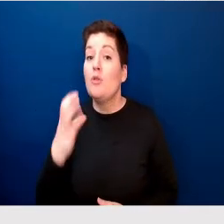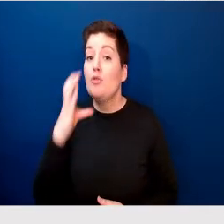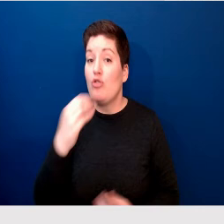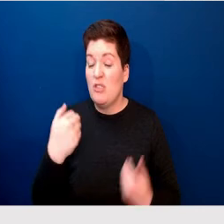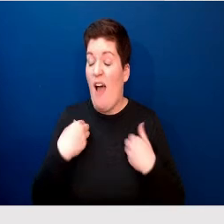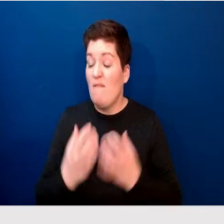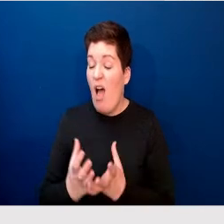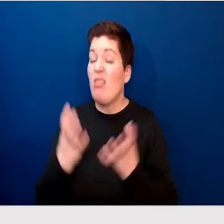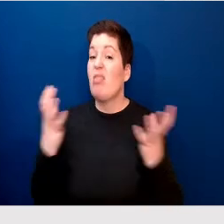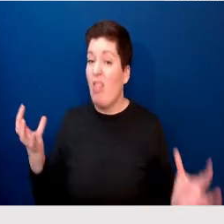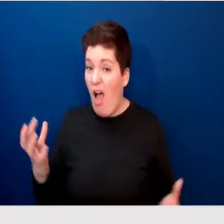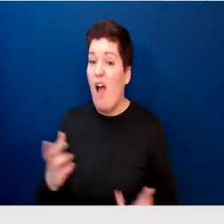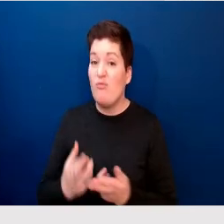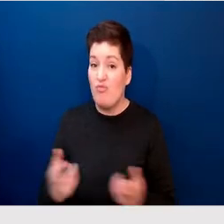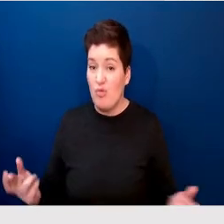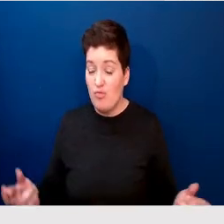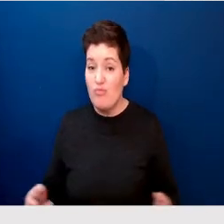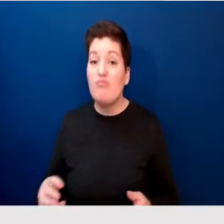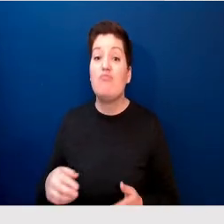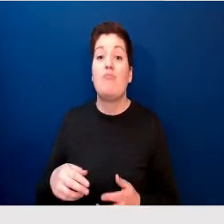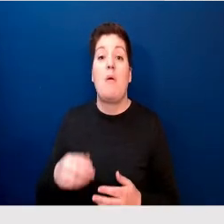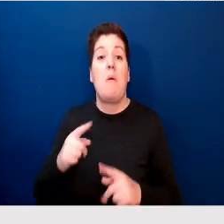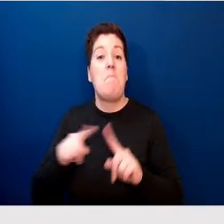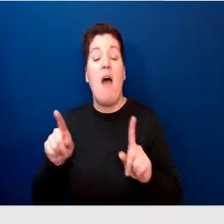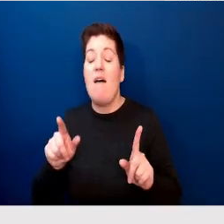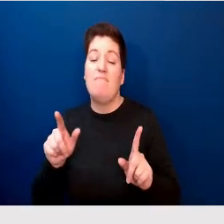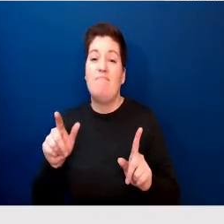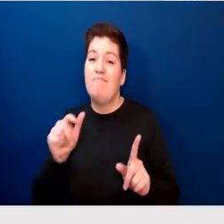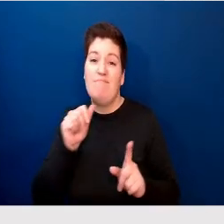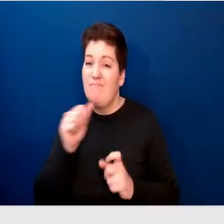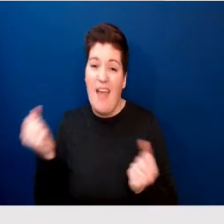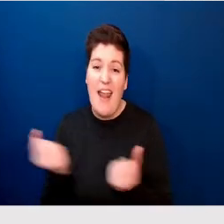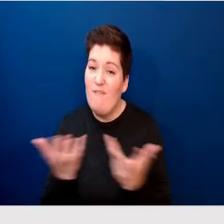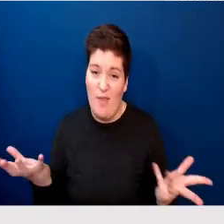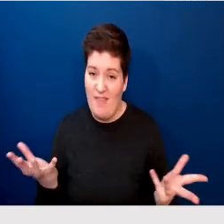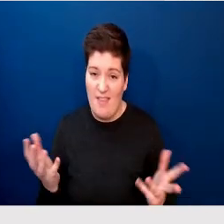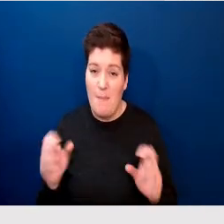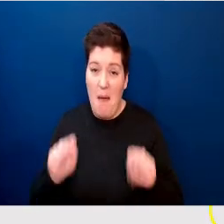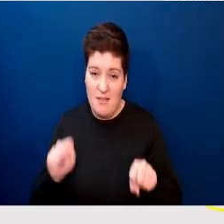ebooks, etc. on a topic, or you're just starting off your research.